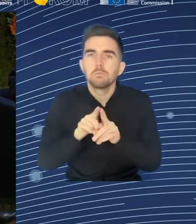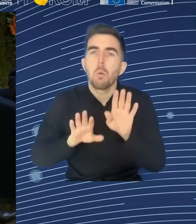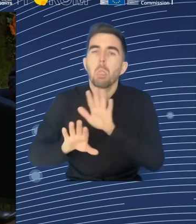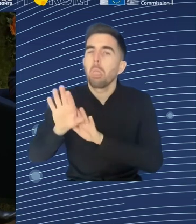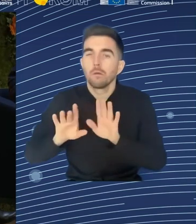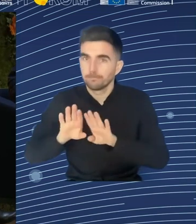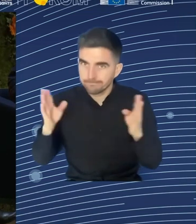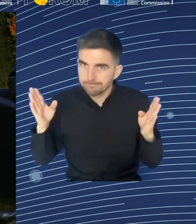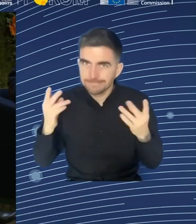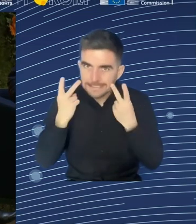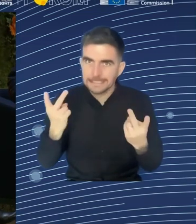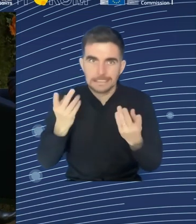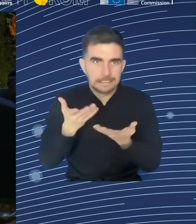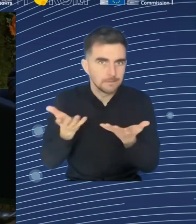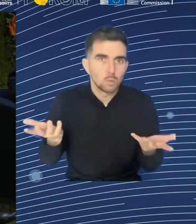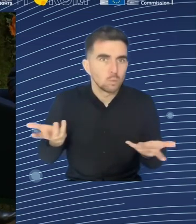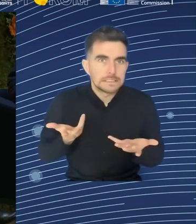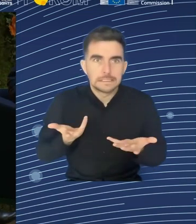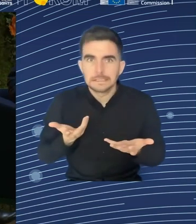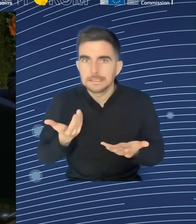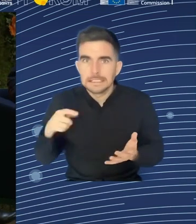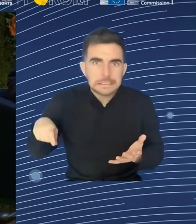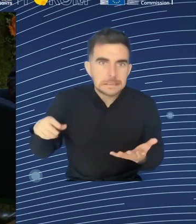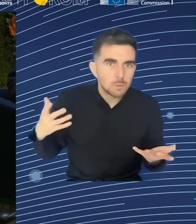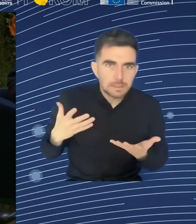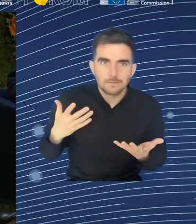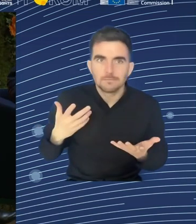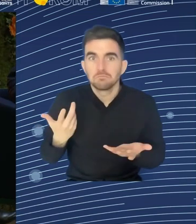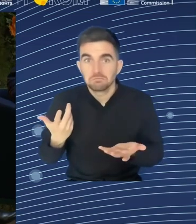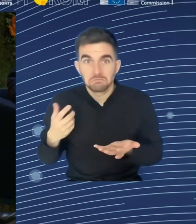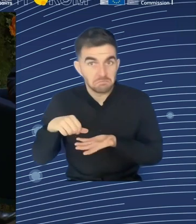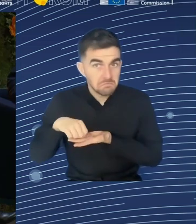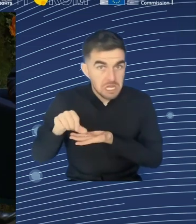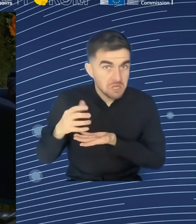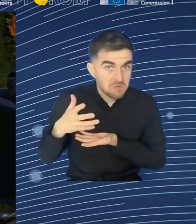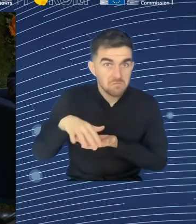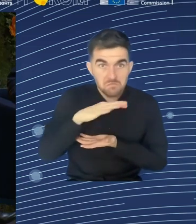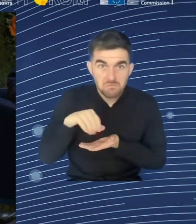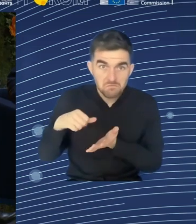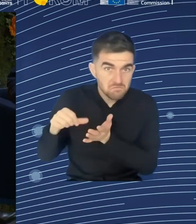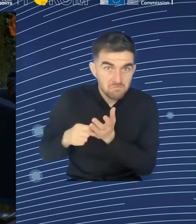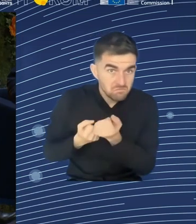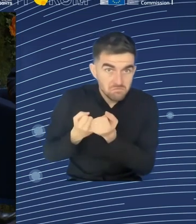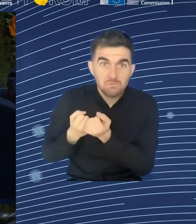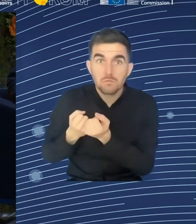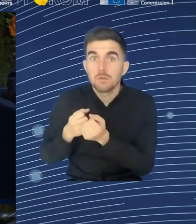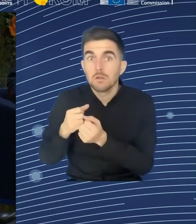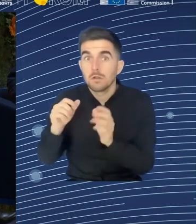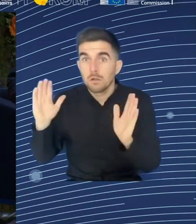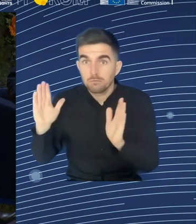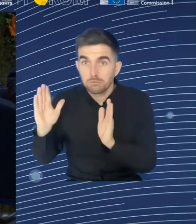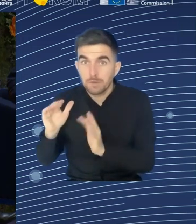sort of our labour market is not, you know, elemented also by people from abroad